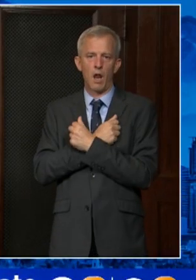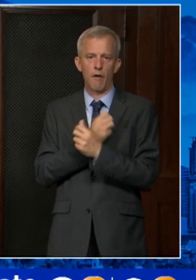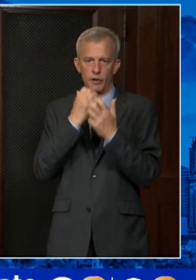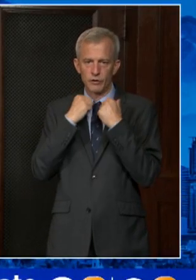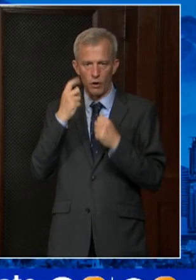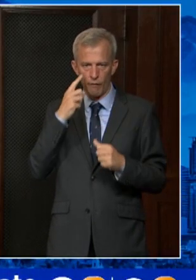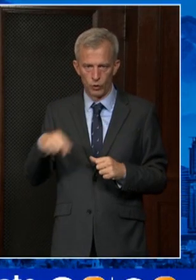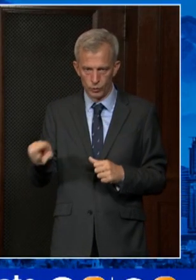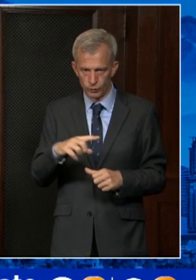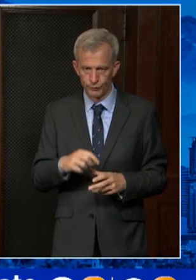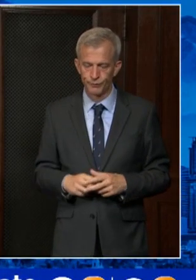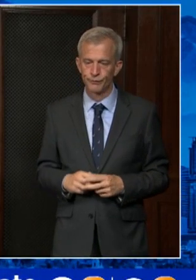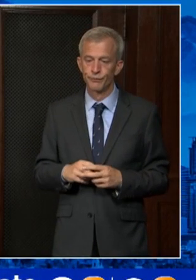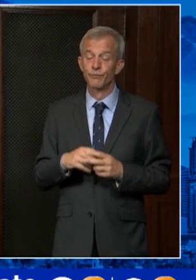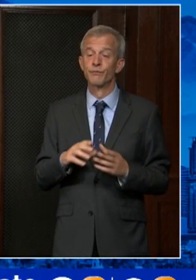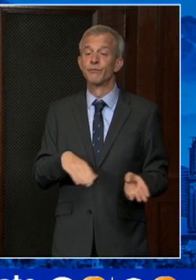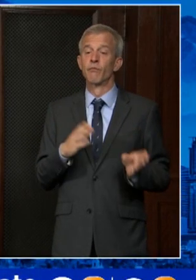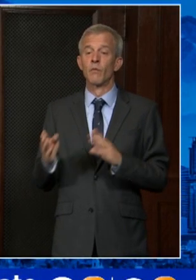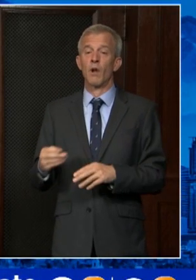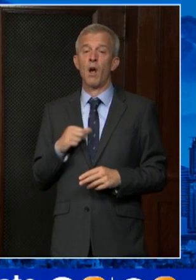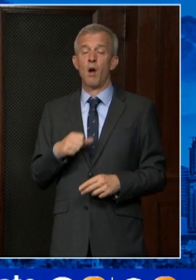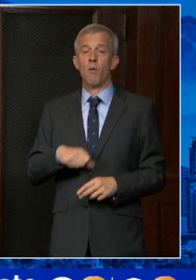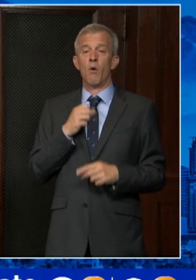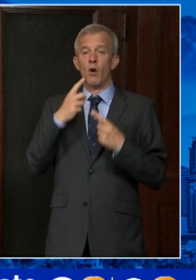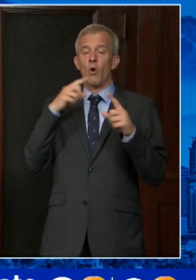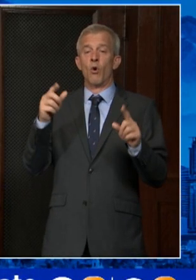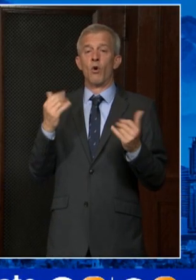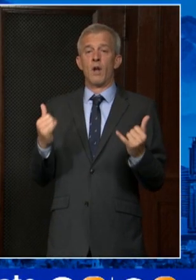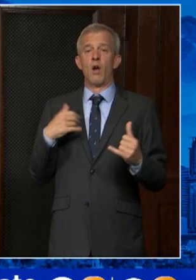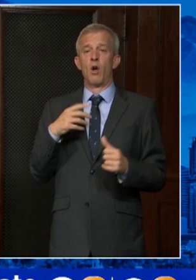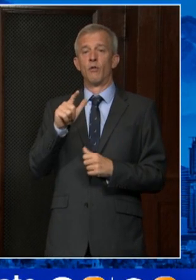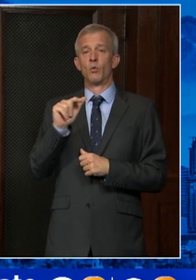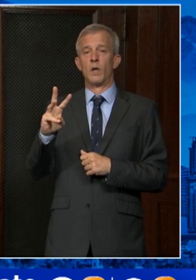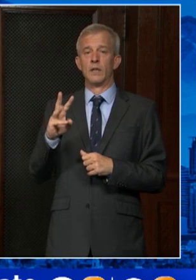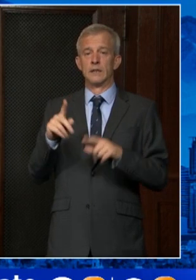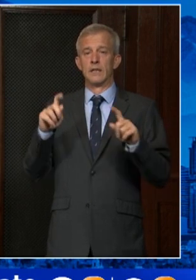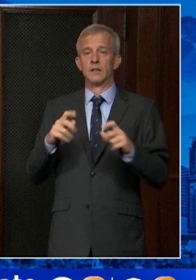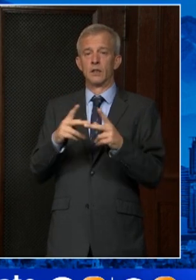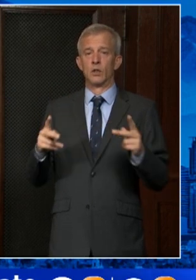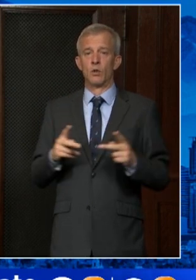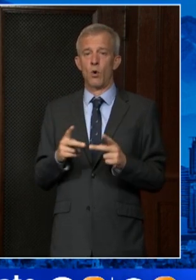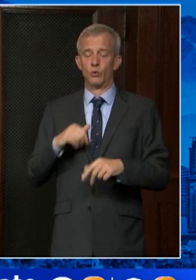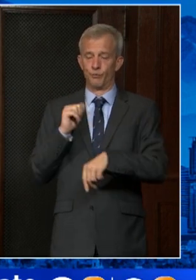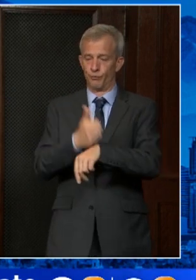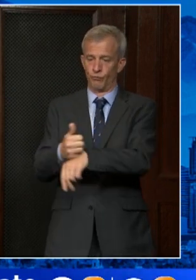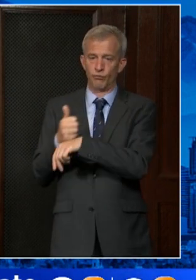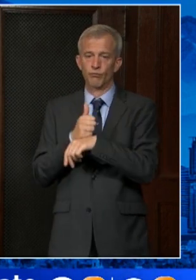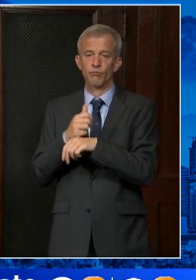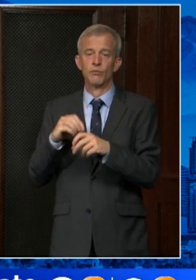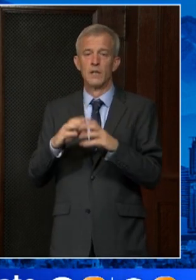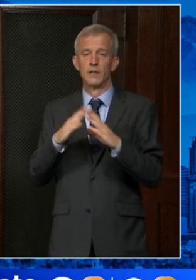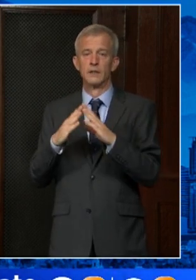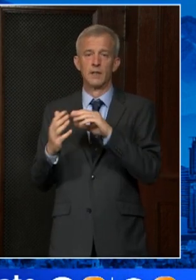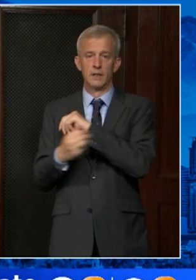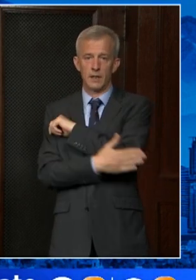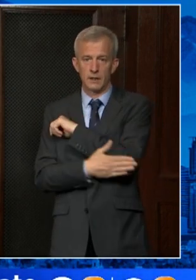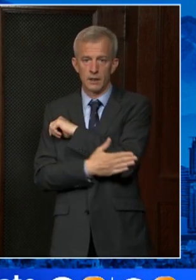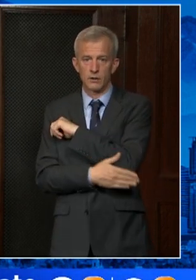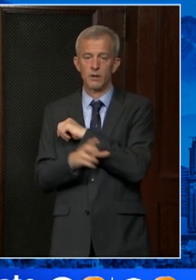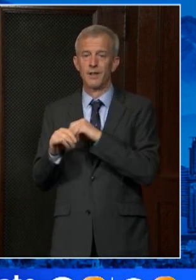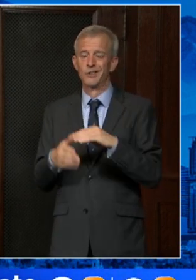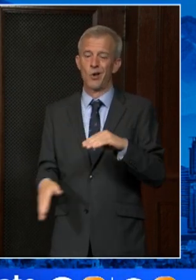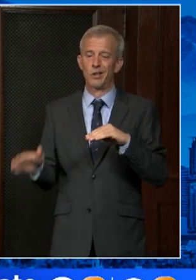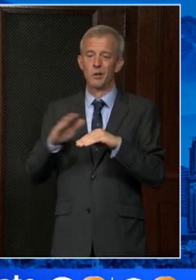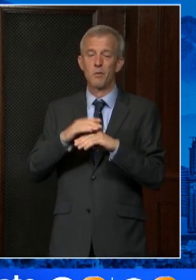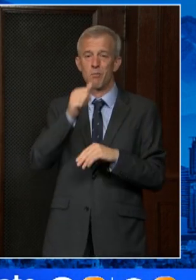I'm proud to announce we now have 26 testing locations open to the public across the city and county. These are on top of